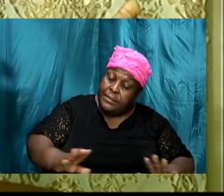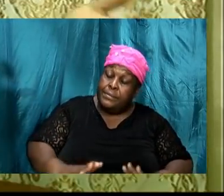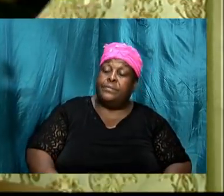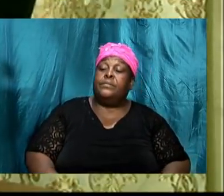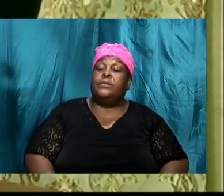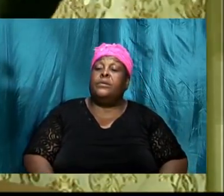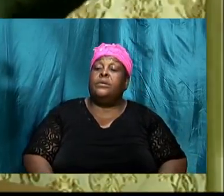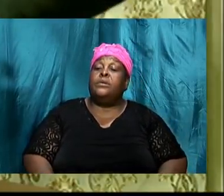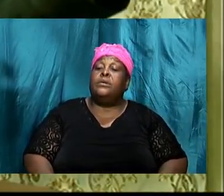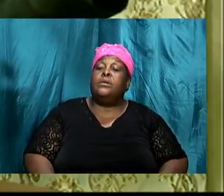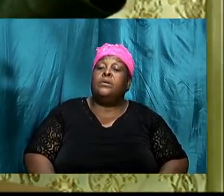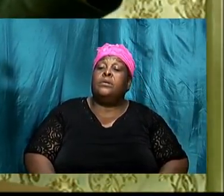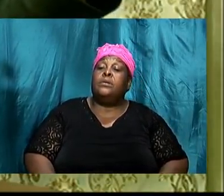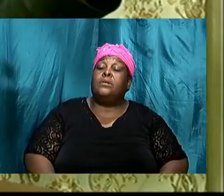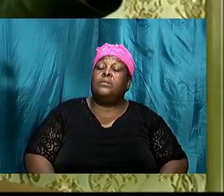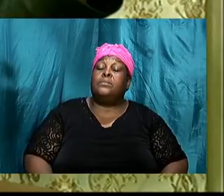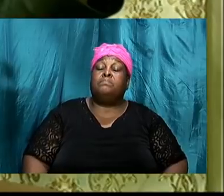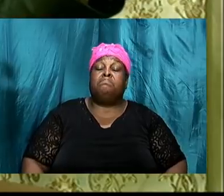and one